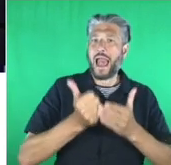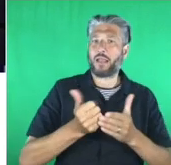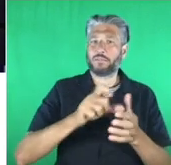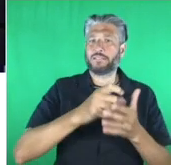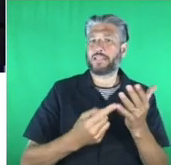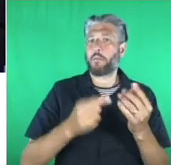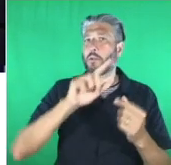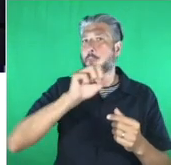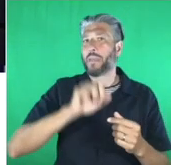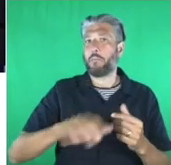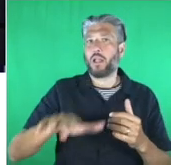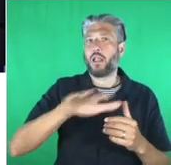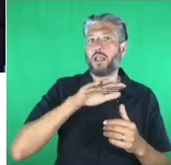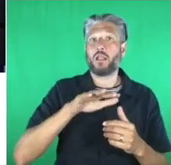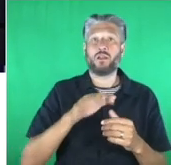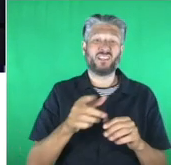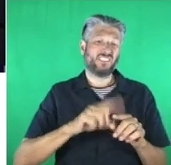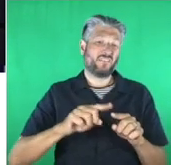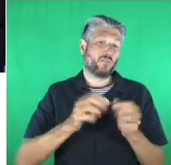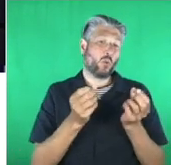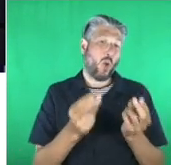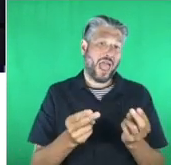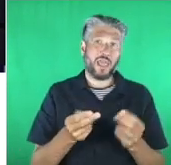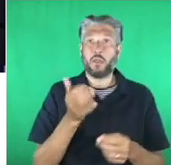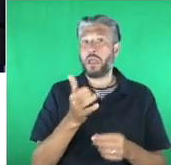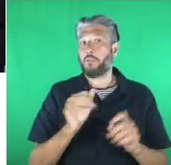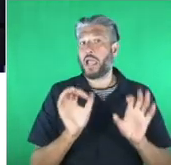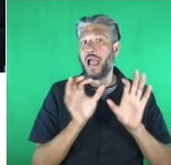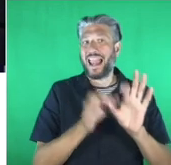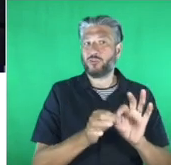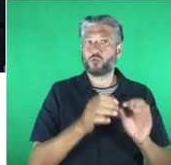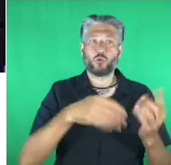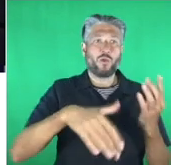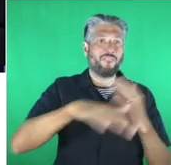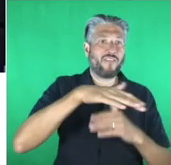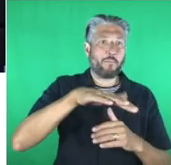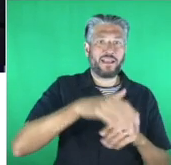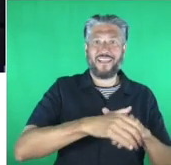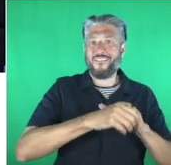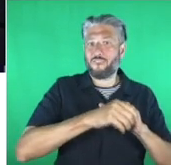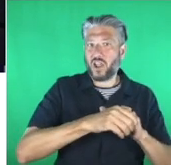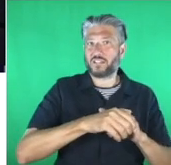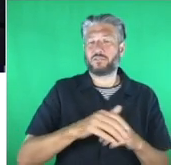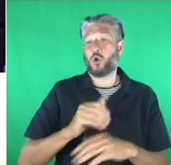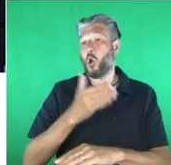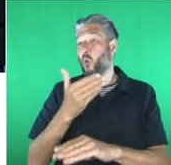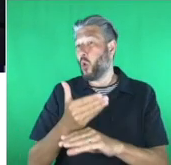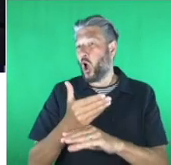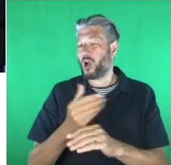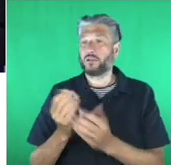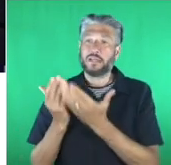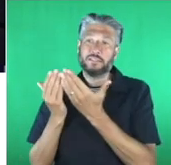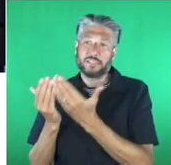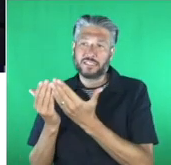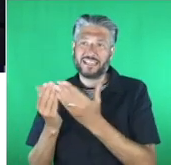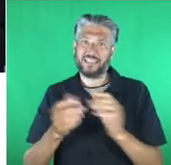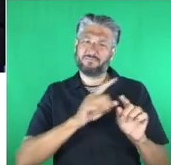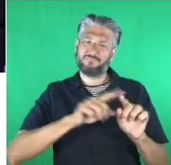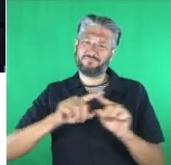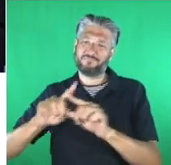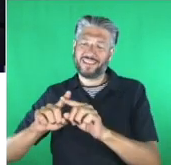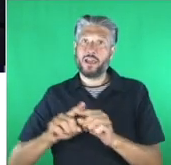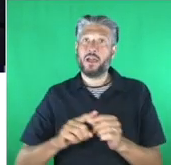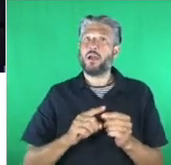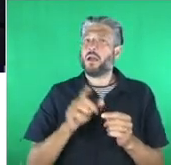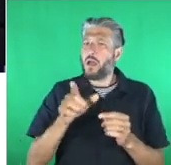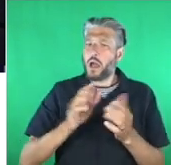in touch with family and friends being more productive in the workplace or being able to complete their studies mark to mention the past